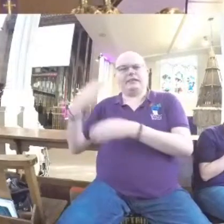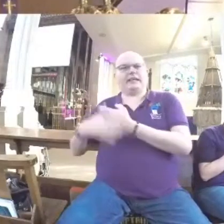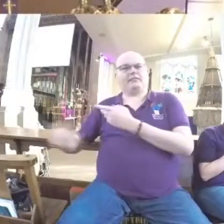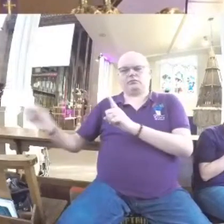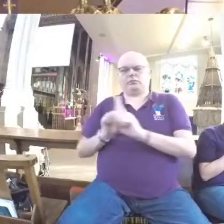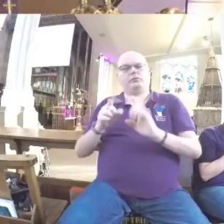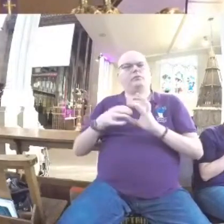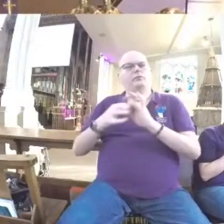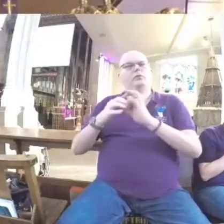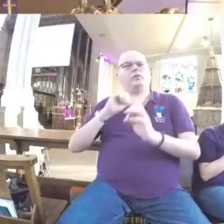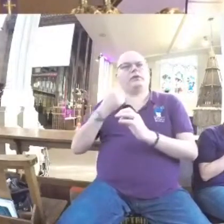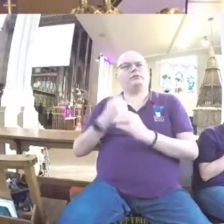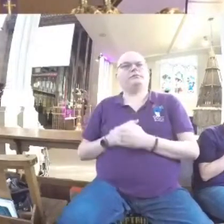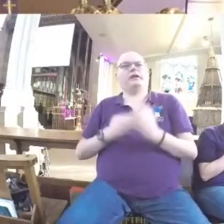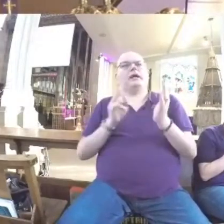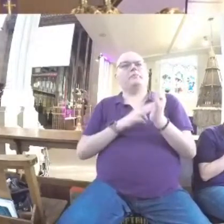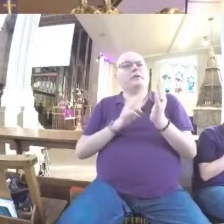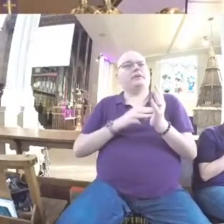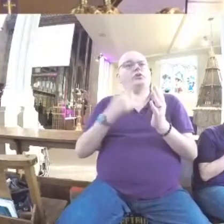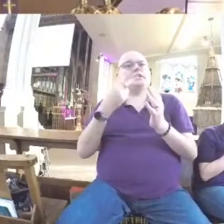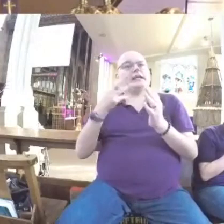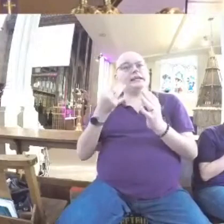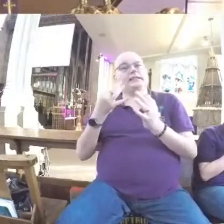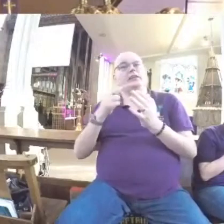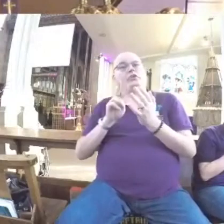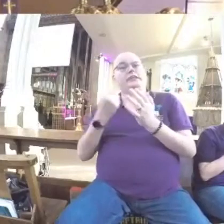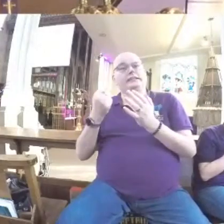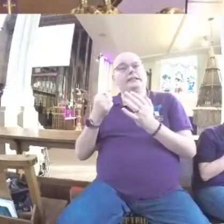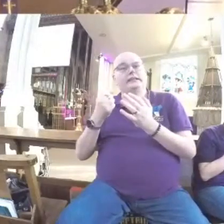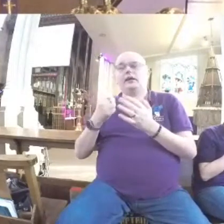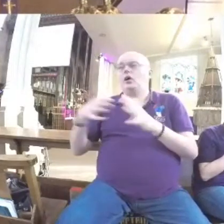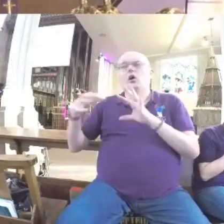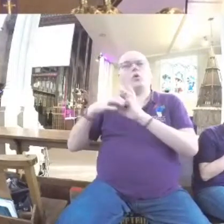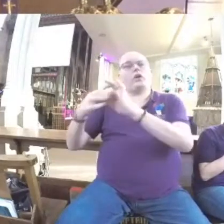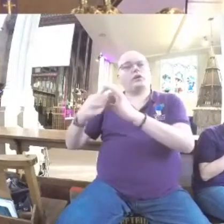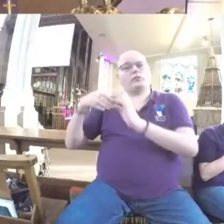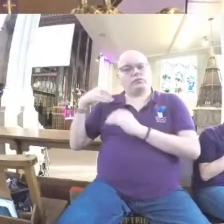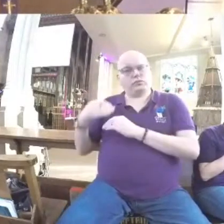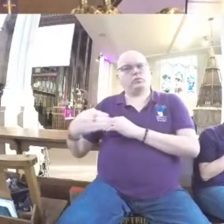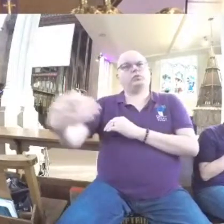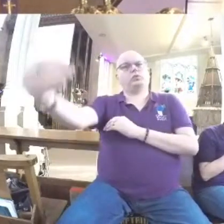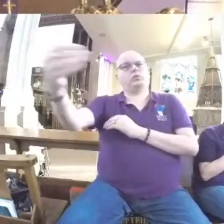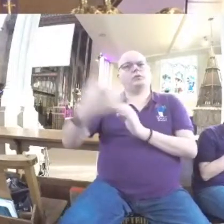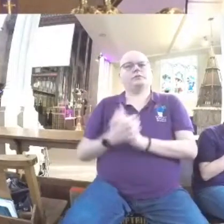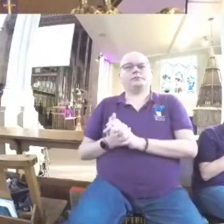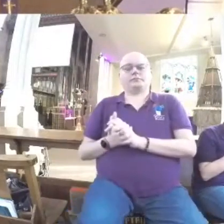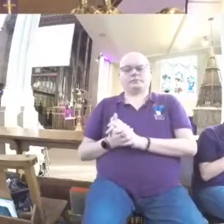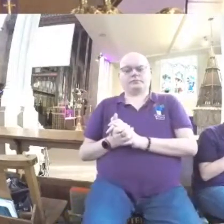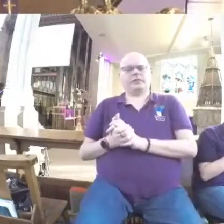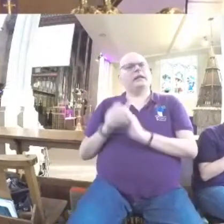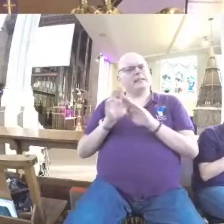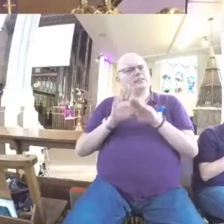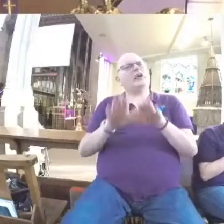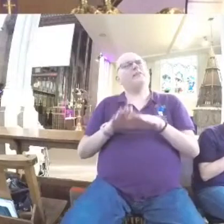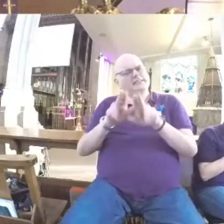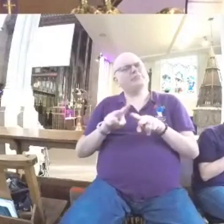forsake us. Matthew 28, 20 says, I am always with you, even to the end of the age. What a comforting promise